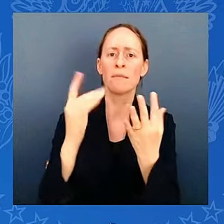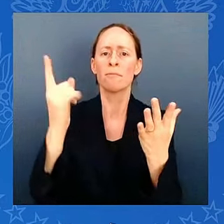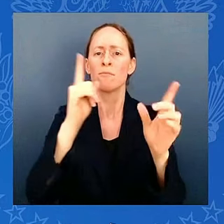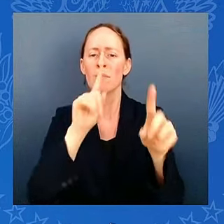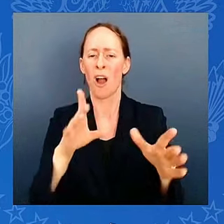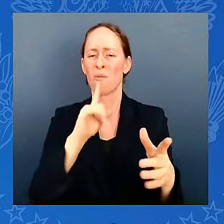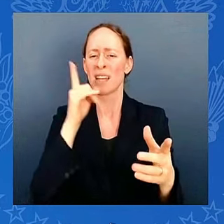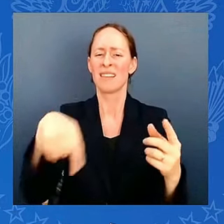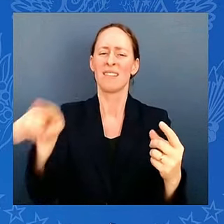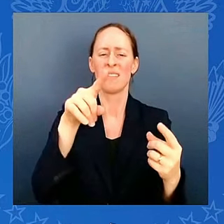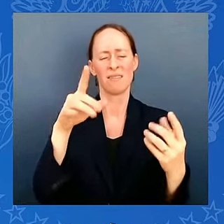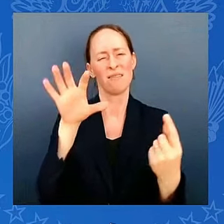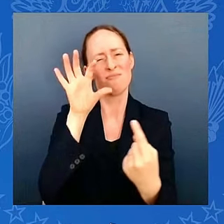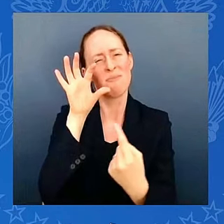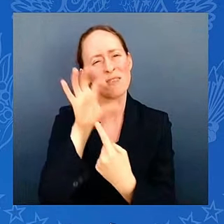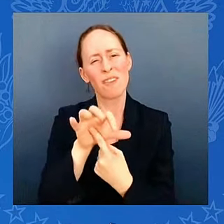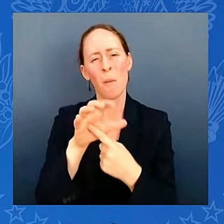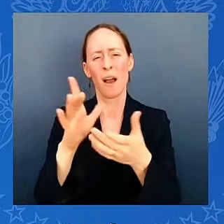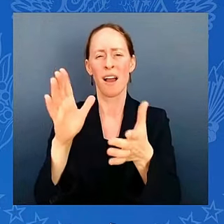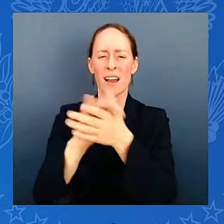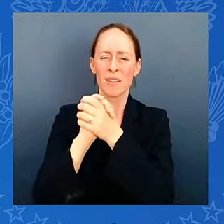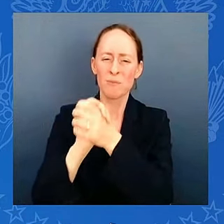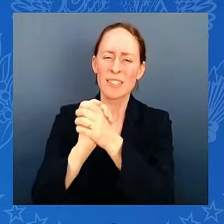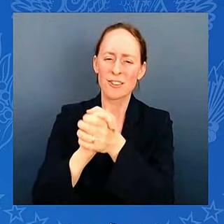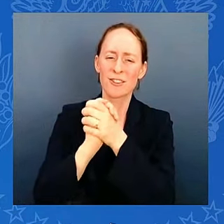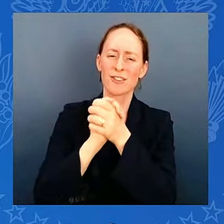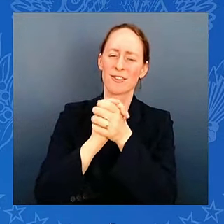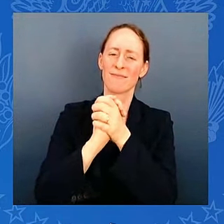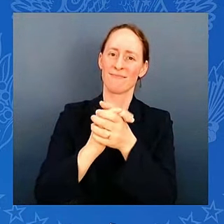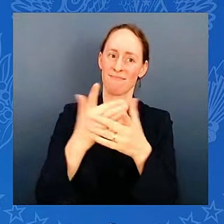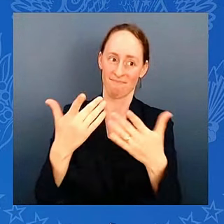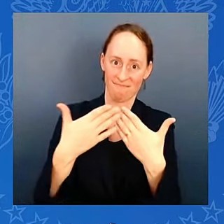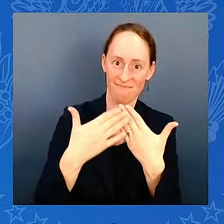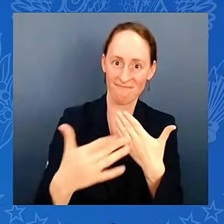luck for the rest of the season, man. I'm not going to turn this over.